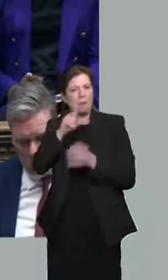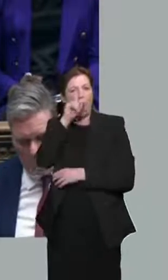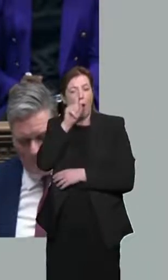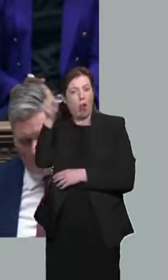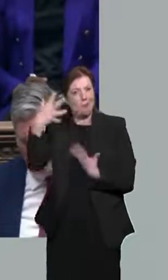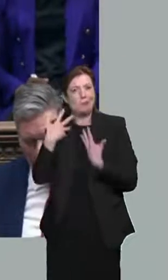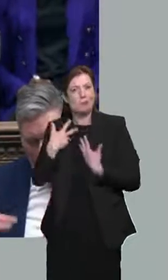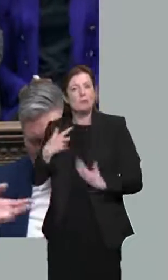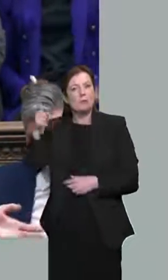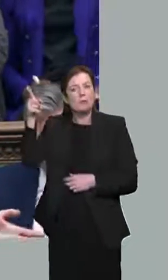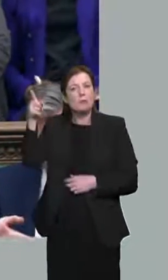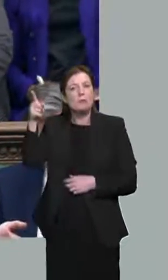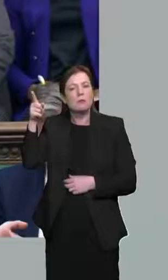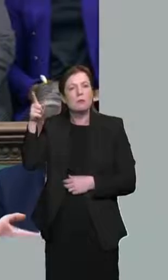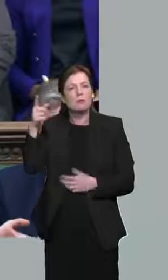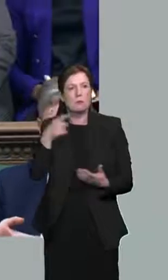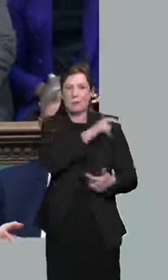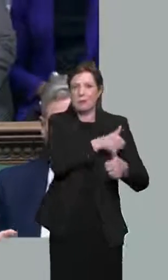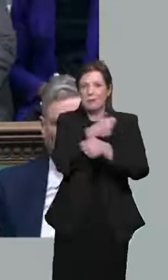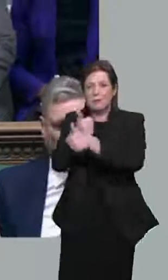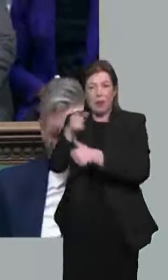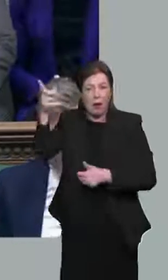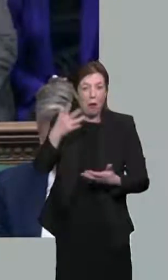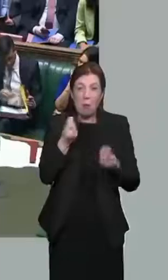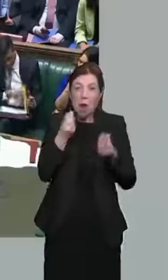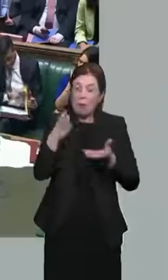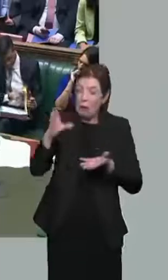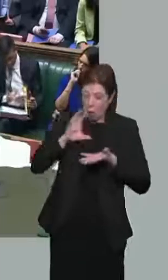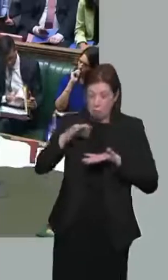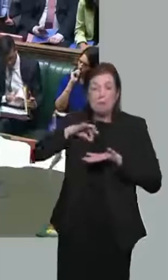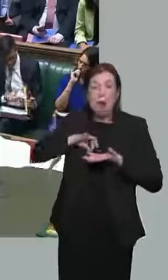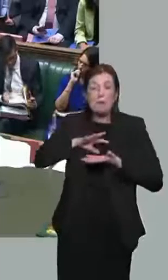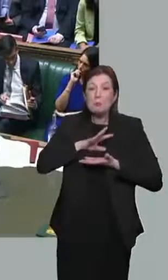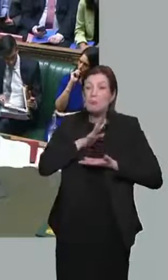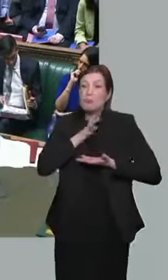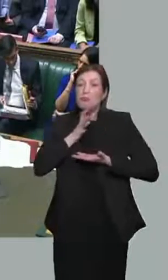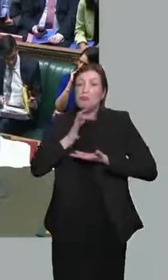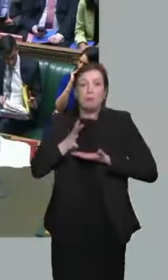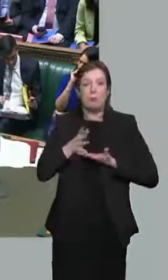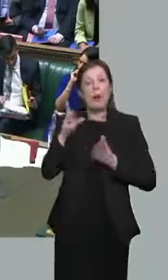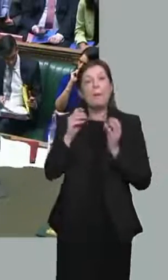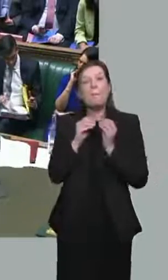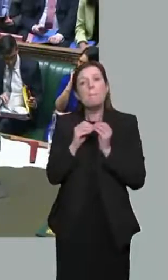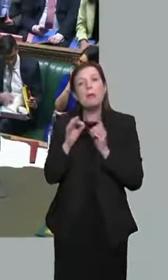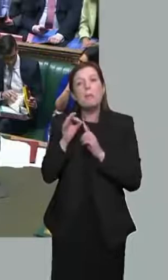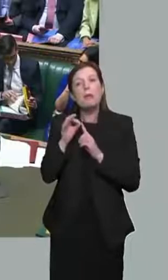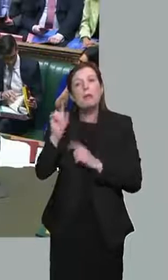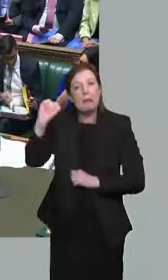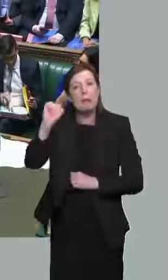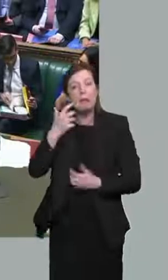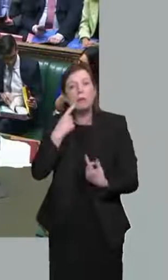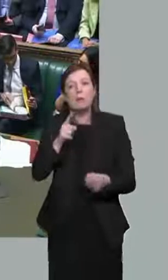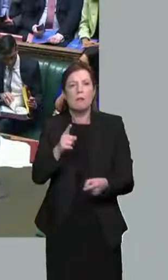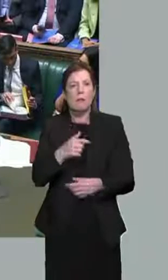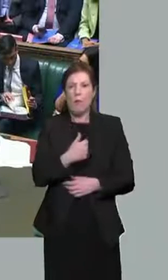themselves admit that they have more money than they know what to do with. BP describes this crisis as a